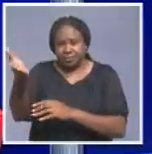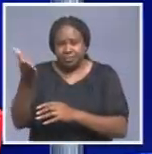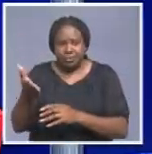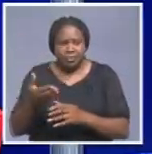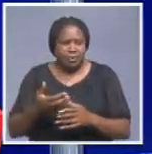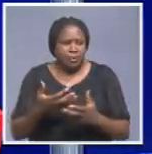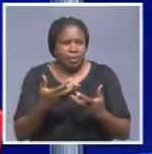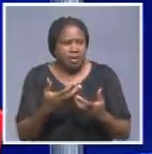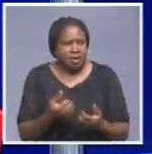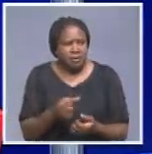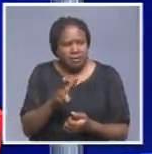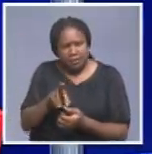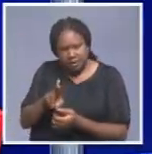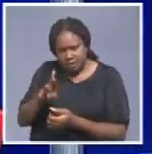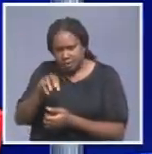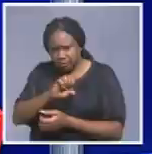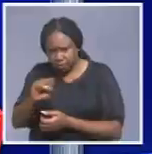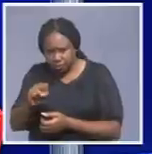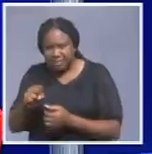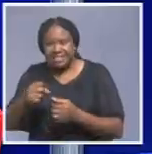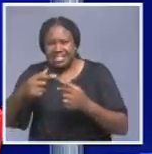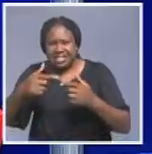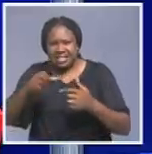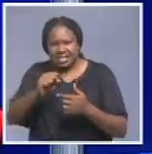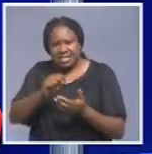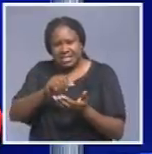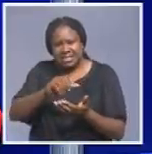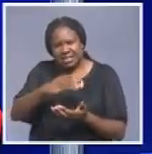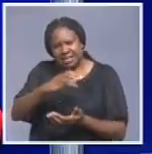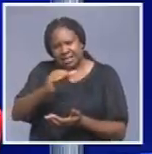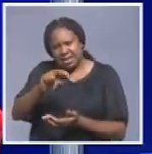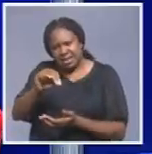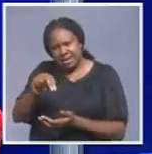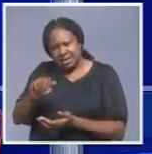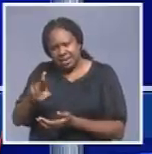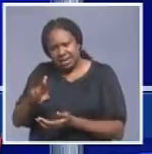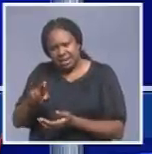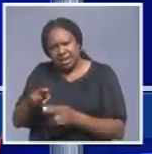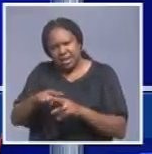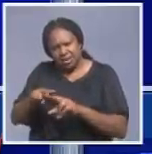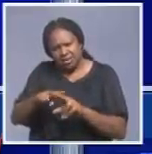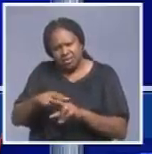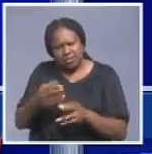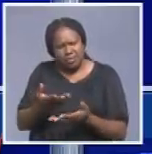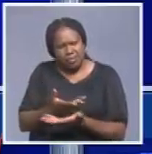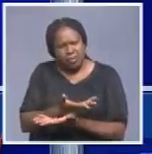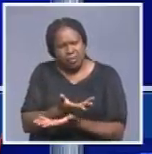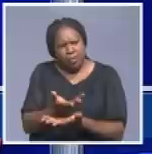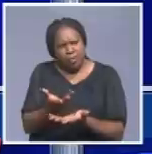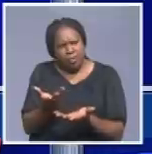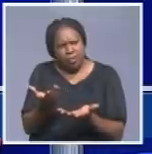thermoscaners, which are equipment which are used in most of all the